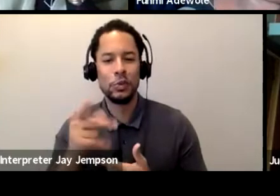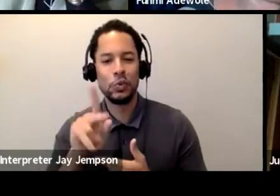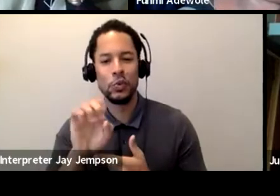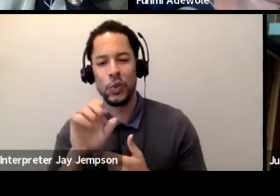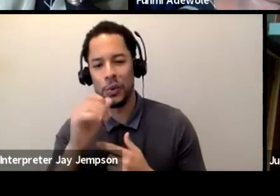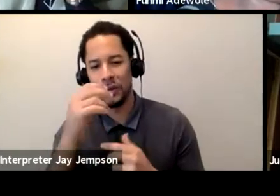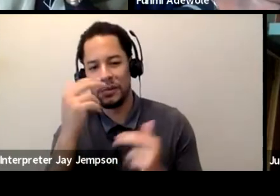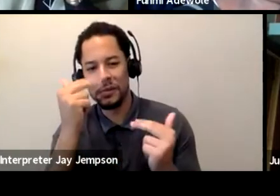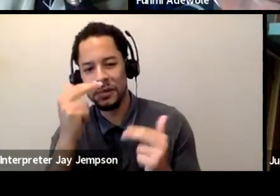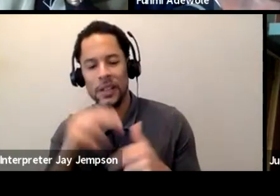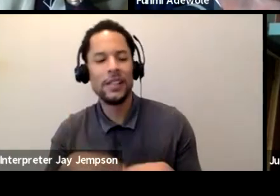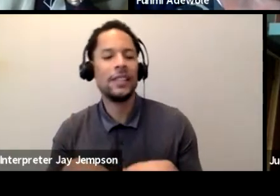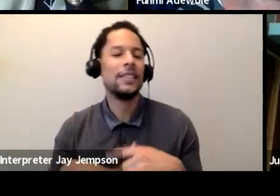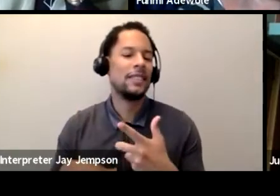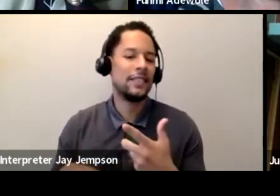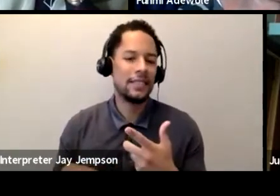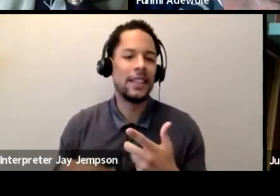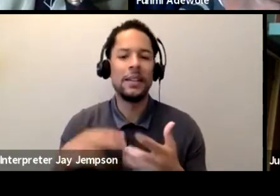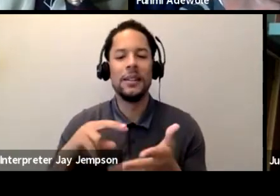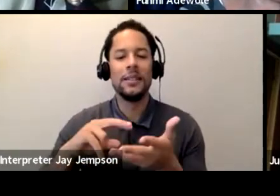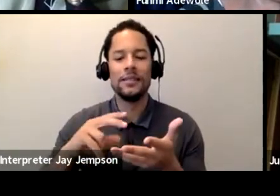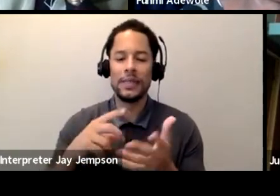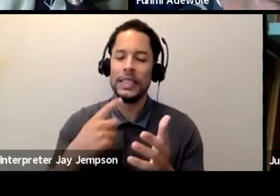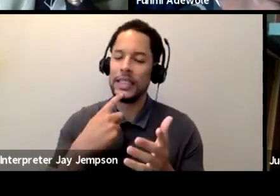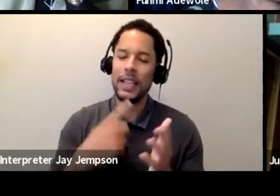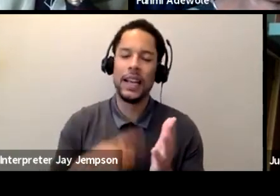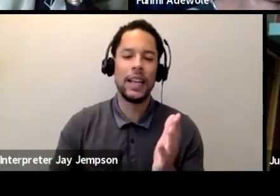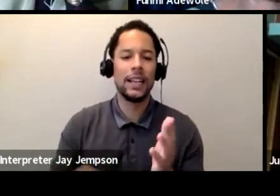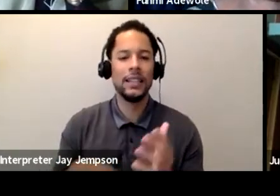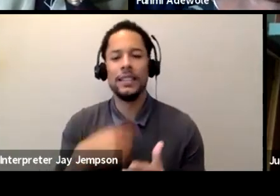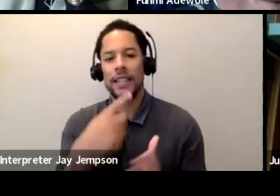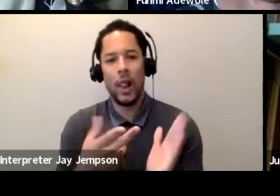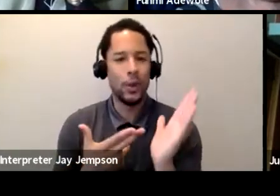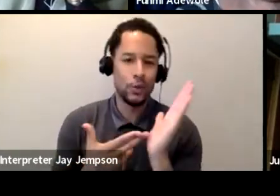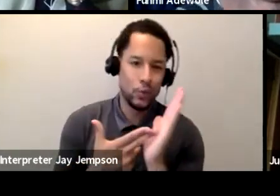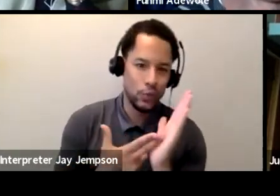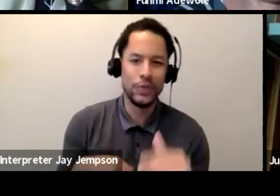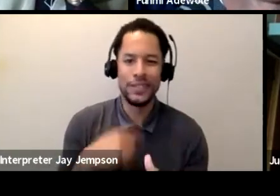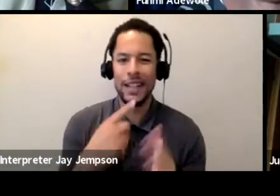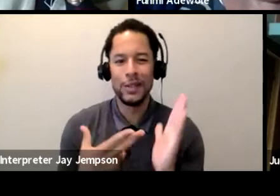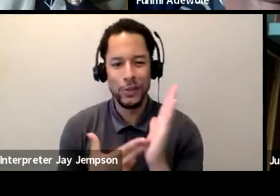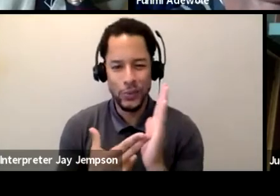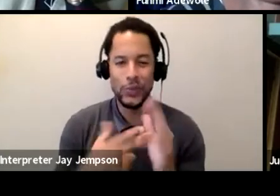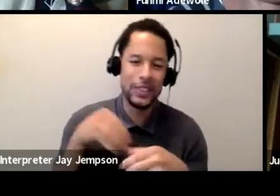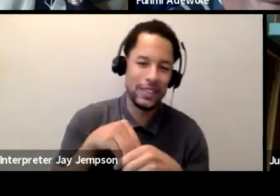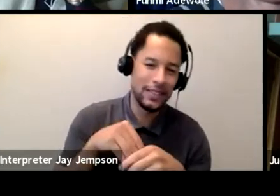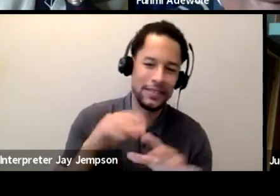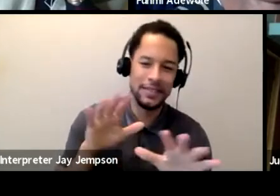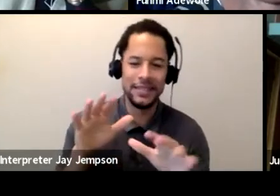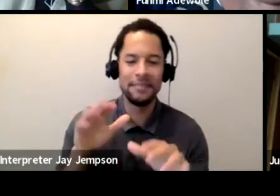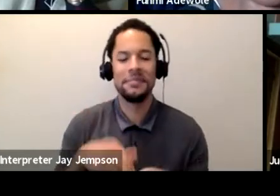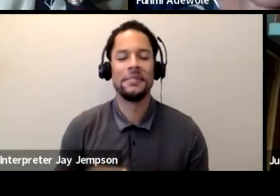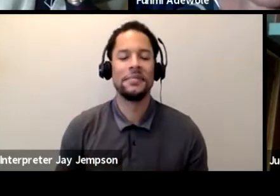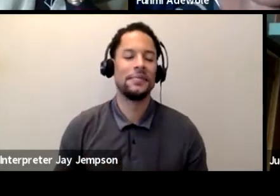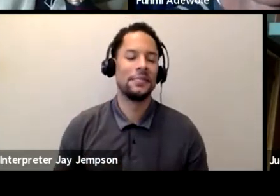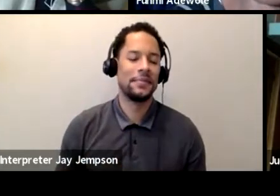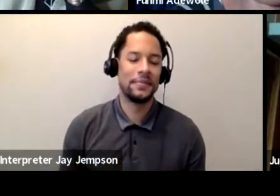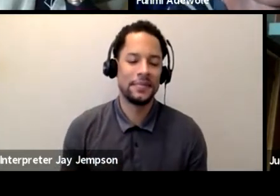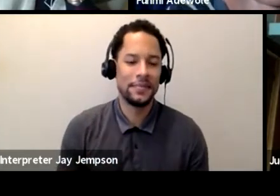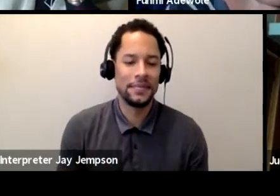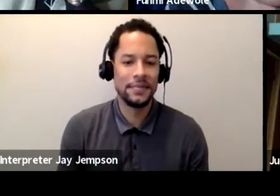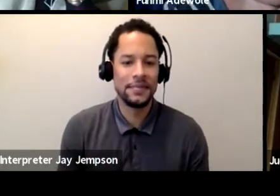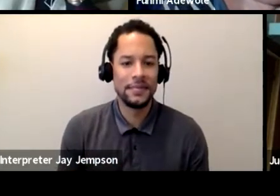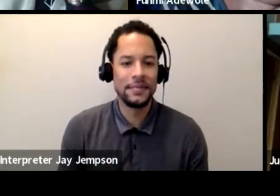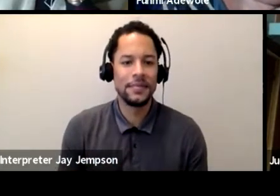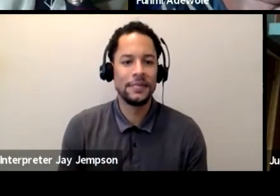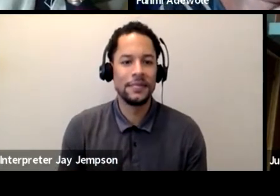idea of the vortex of the performance and knowing, you know, the language and, you know, the message you want to pass across and all of those things. How, the three